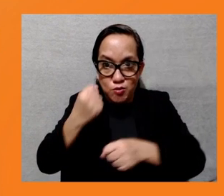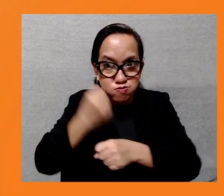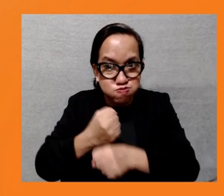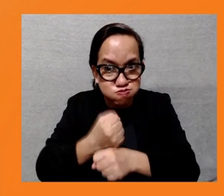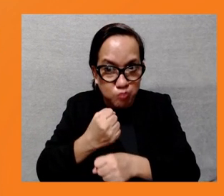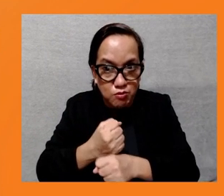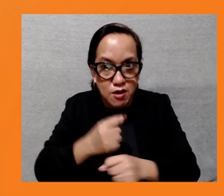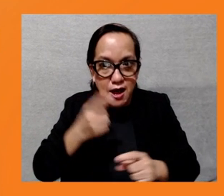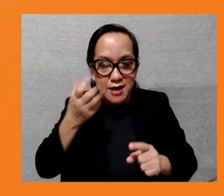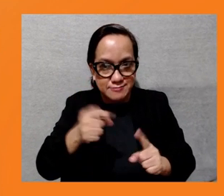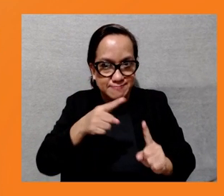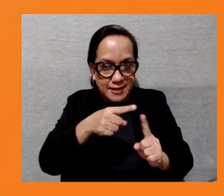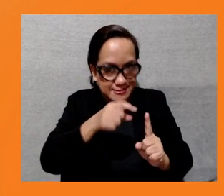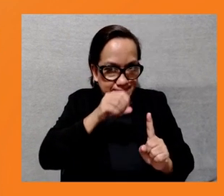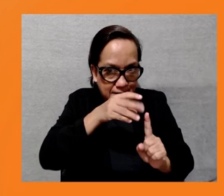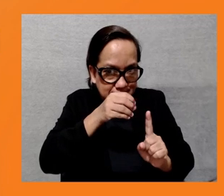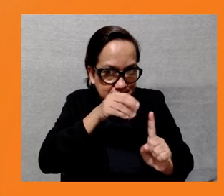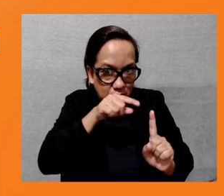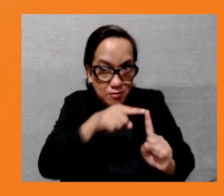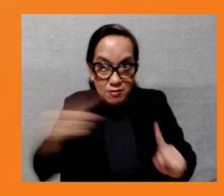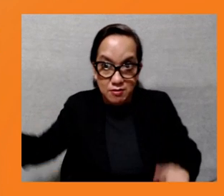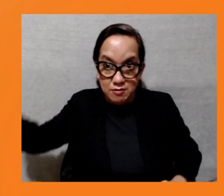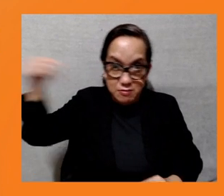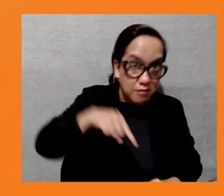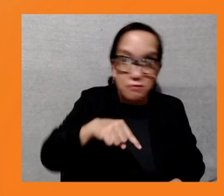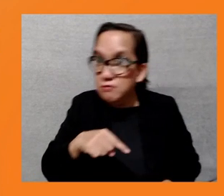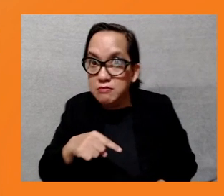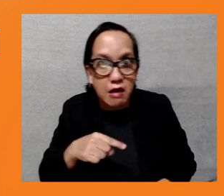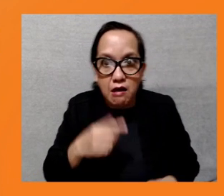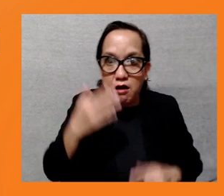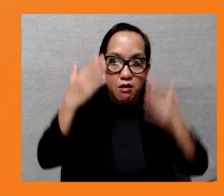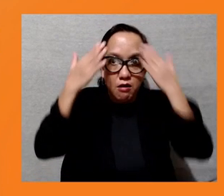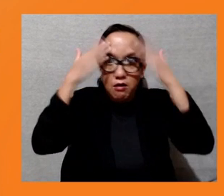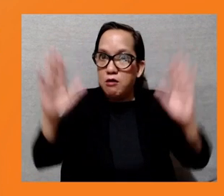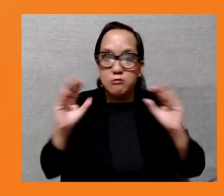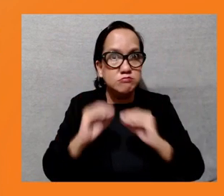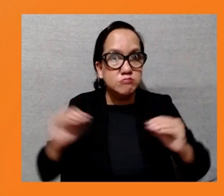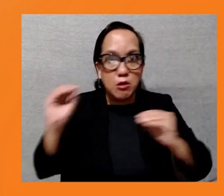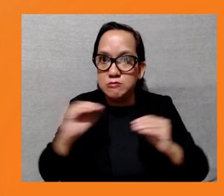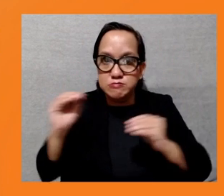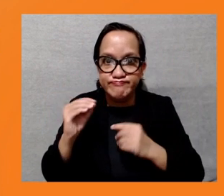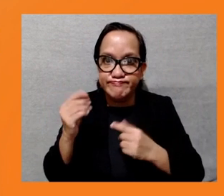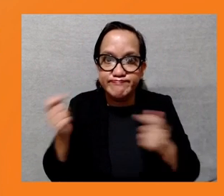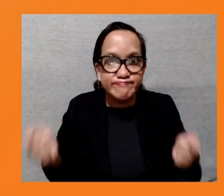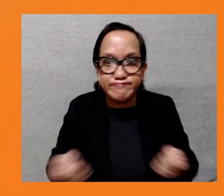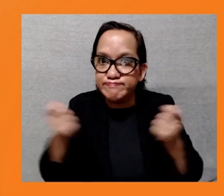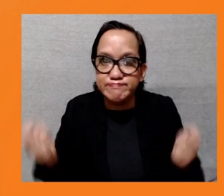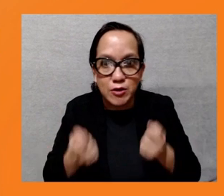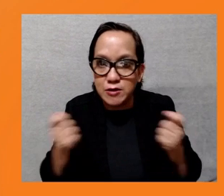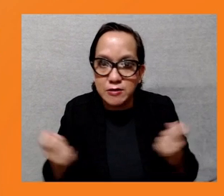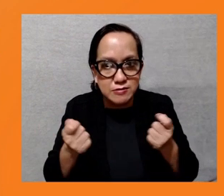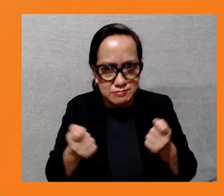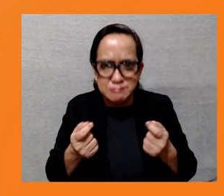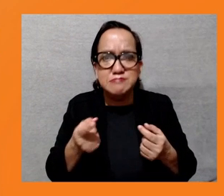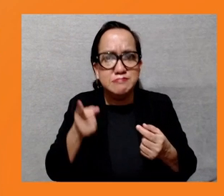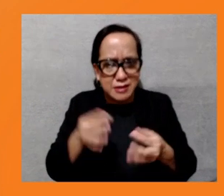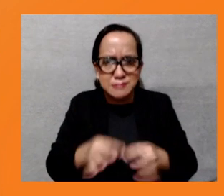that are not safe and that they're not trained for, and that there's monitoring provisions, safety equipment, all of this. A lot of it's